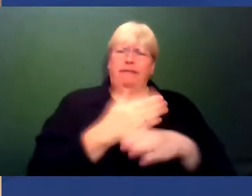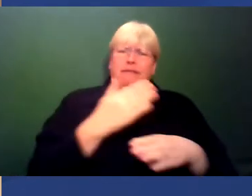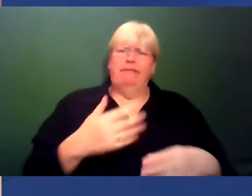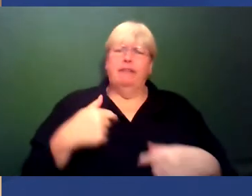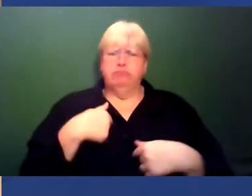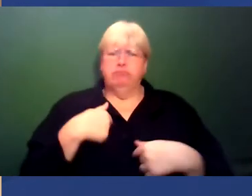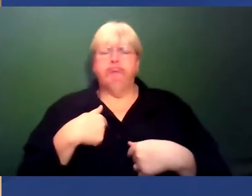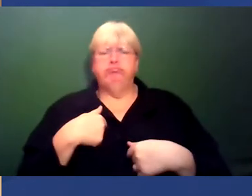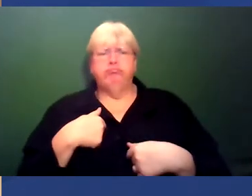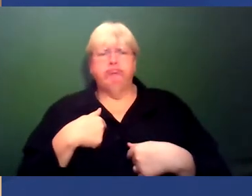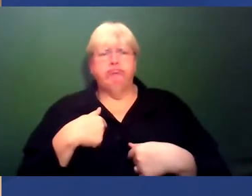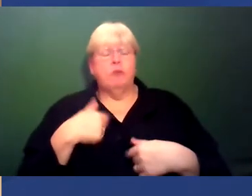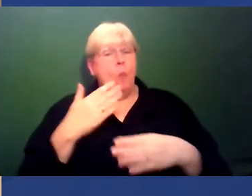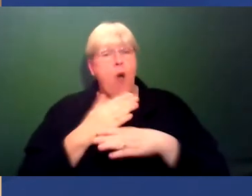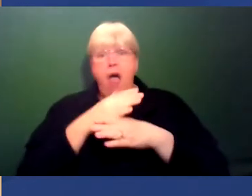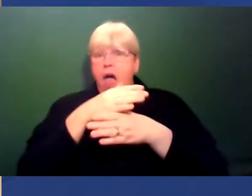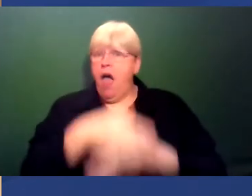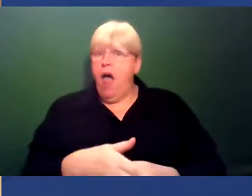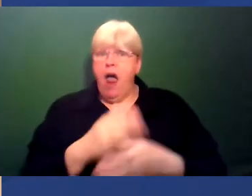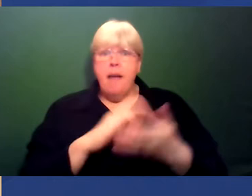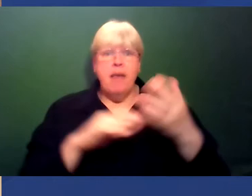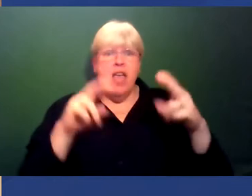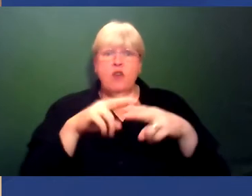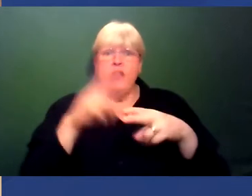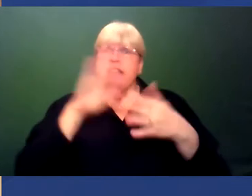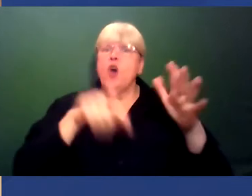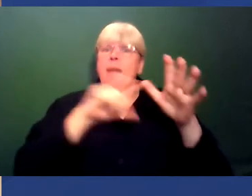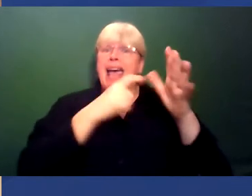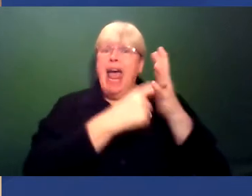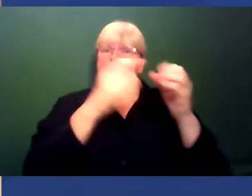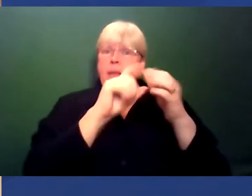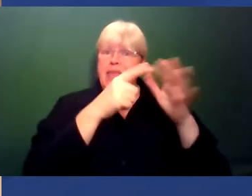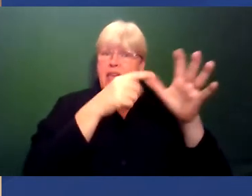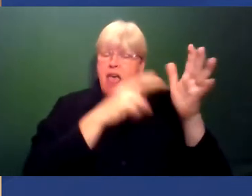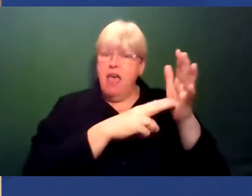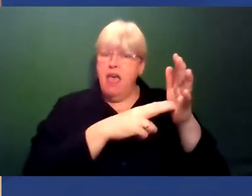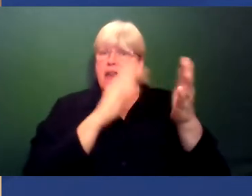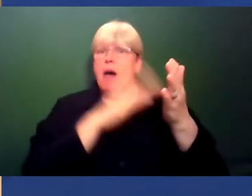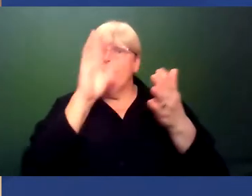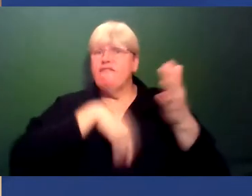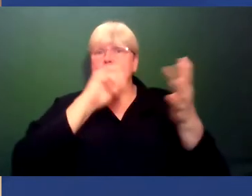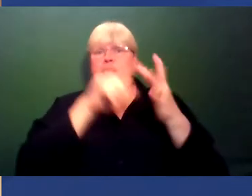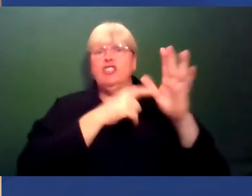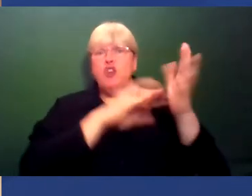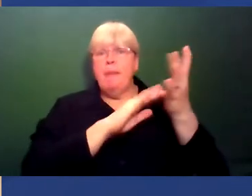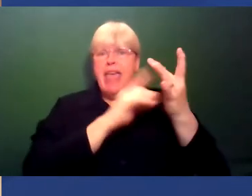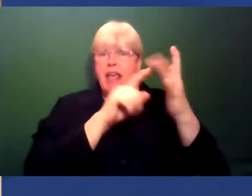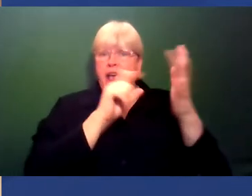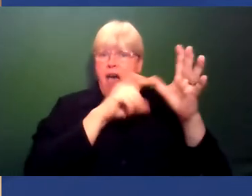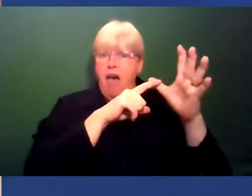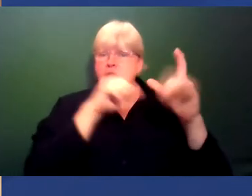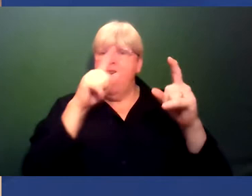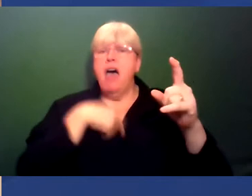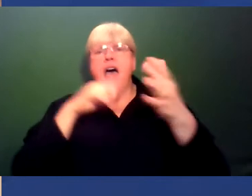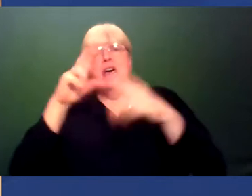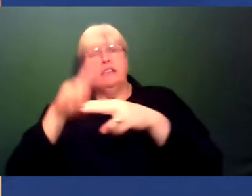And, you know, I kind of worked hard. My parents are from the Caribbean. My mum was from Jamaica. My dad's from St. Vincent. And they emphasised the importance